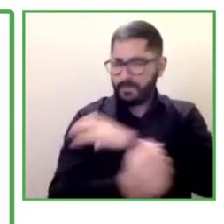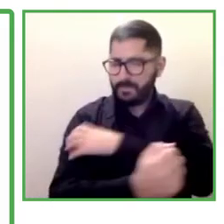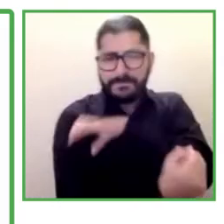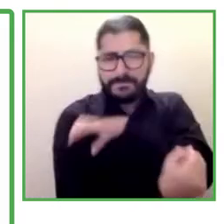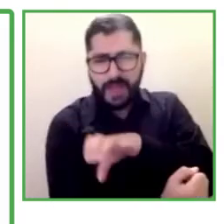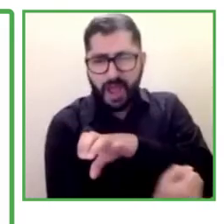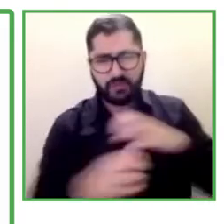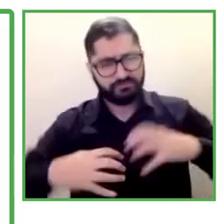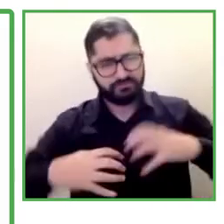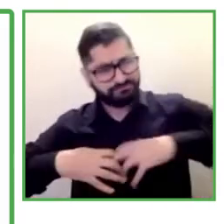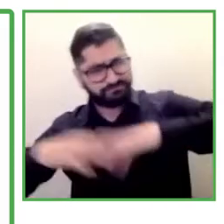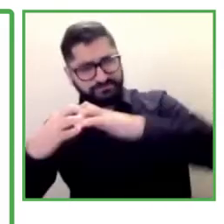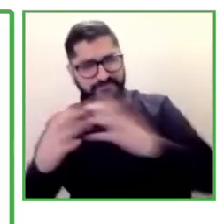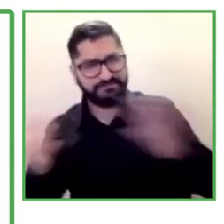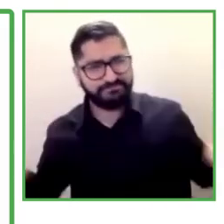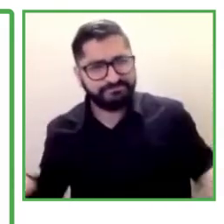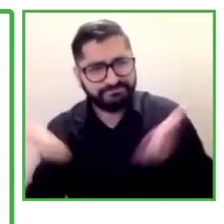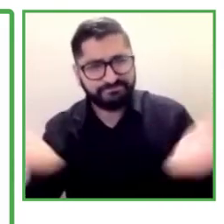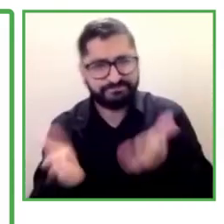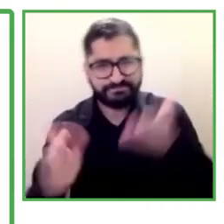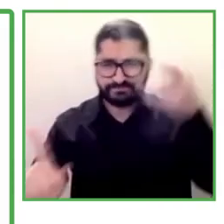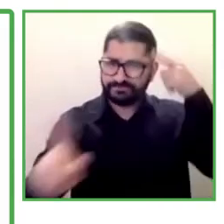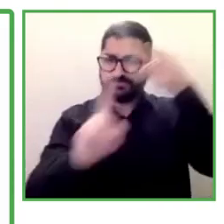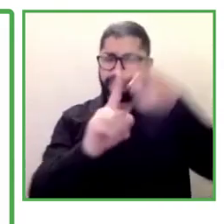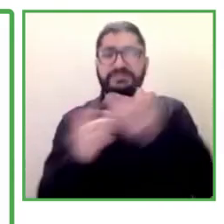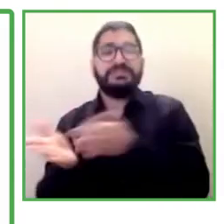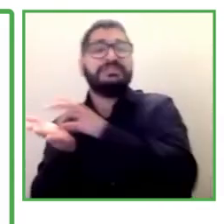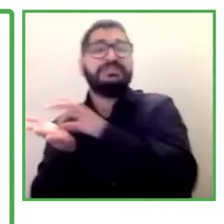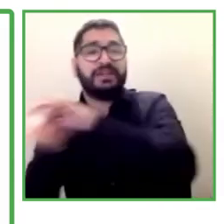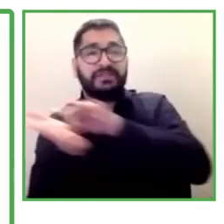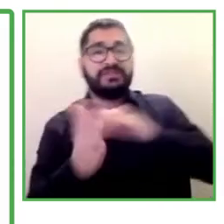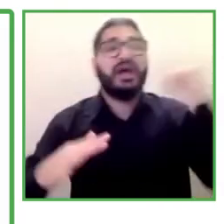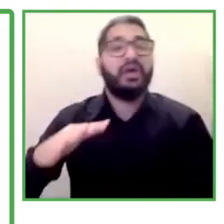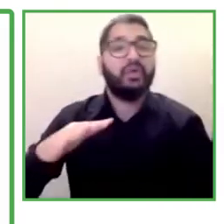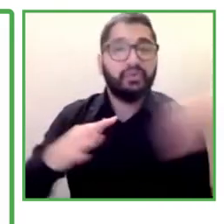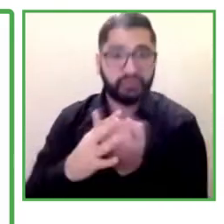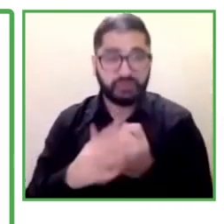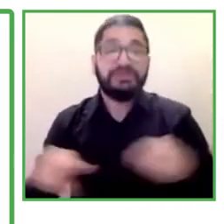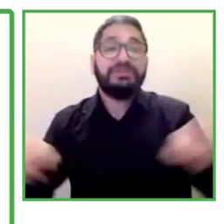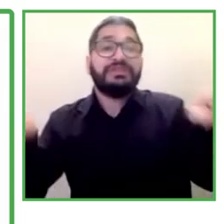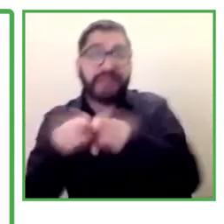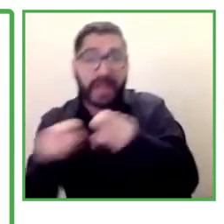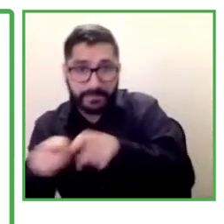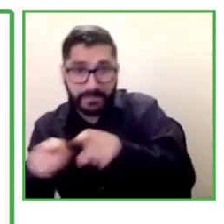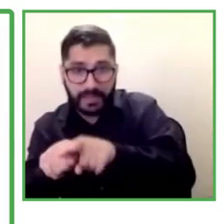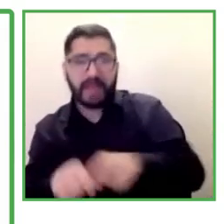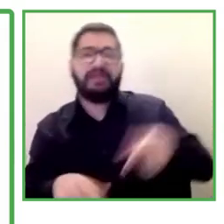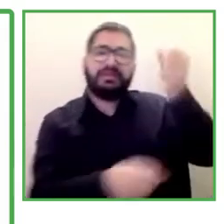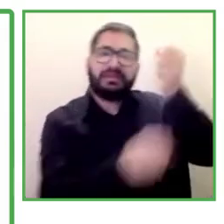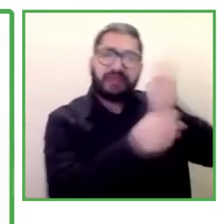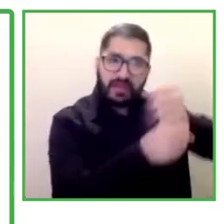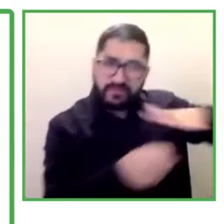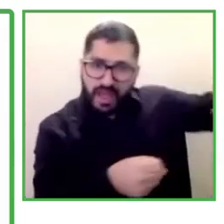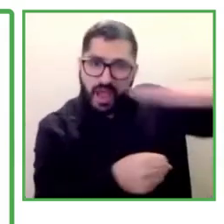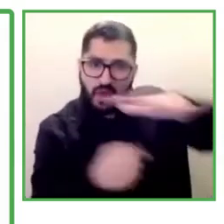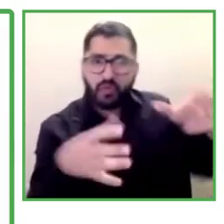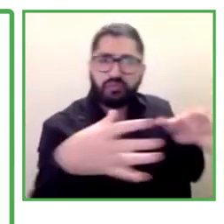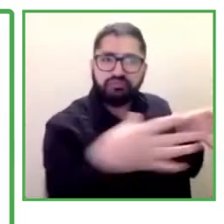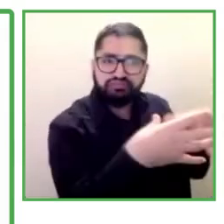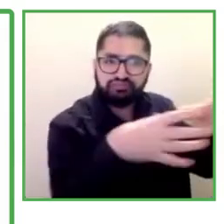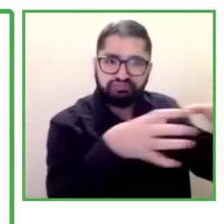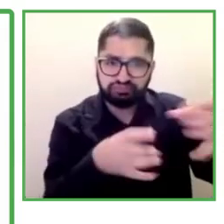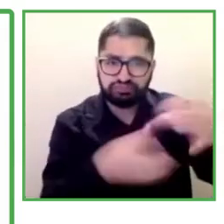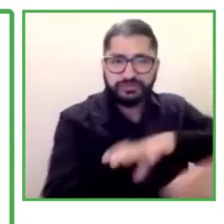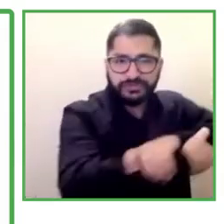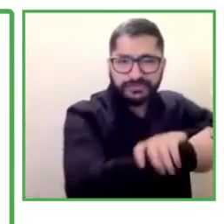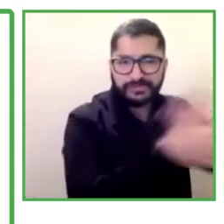inclusion, but they also work with the demand so that it is a demand that it is inclusive through the